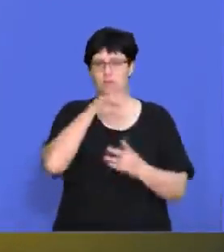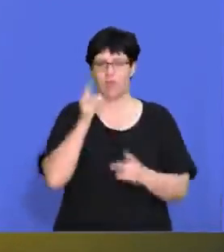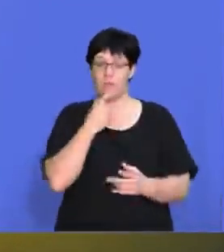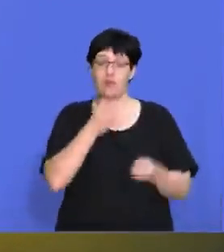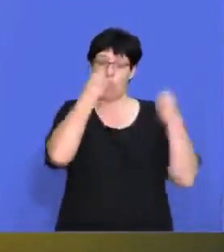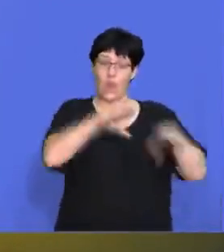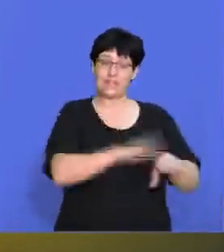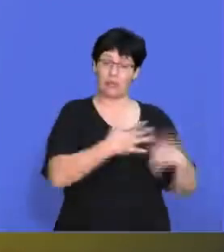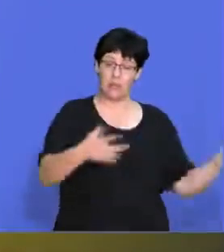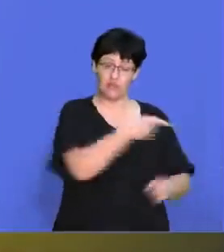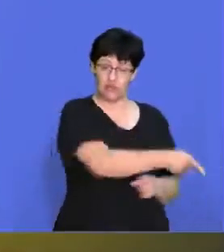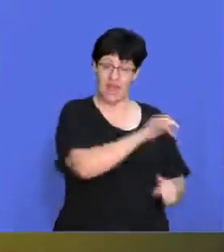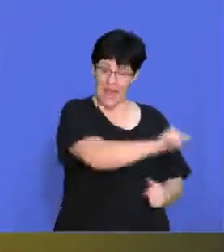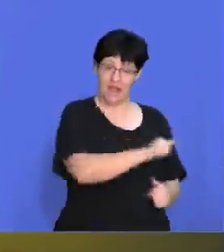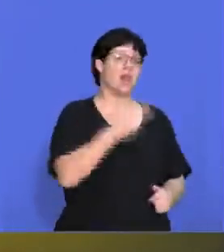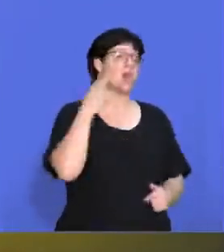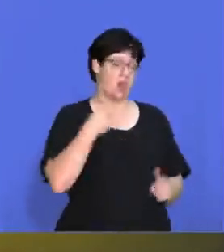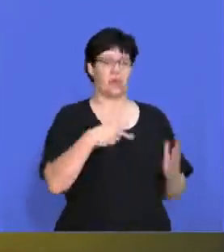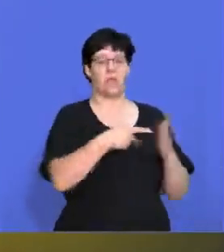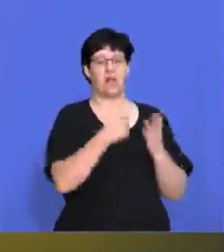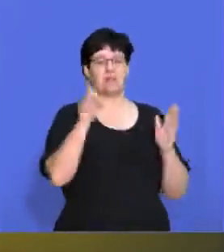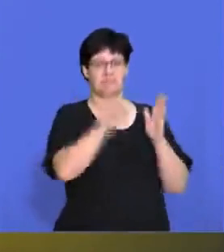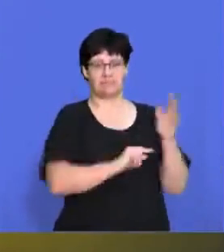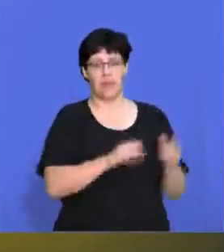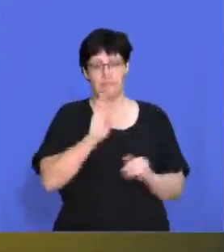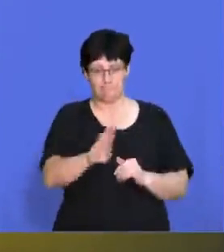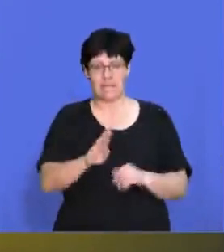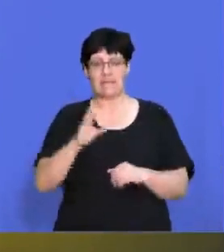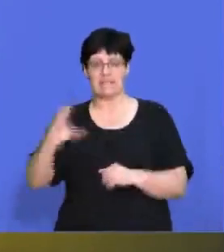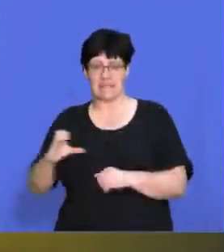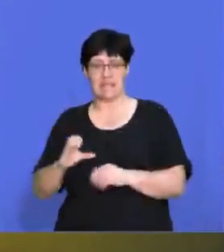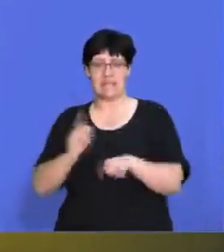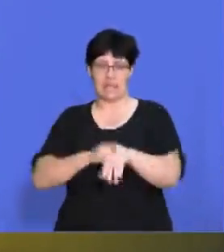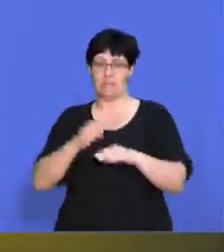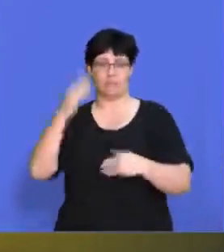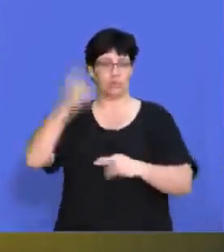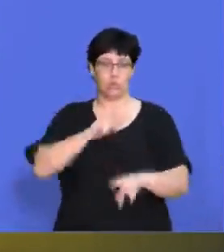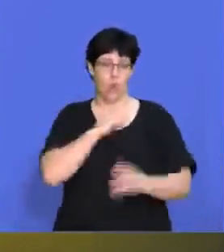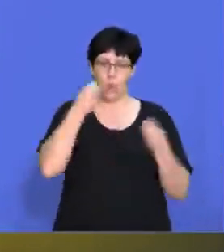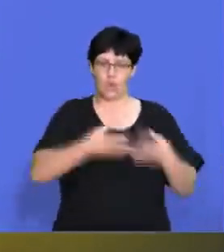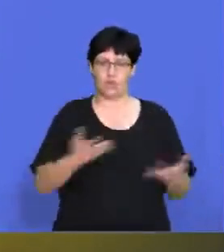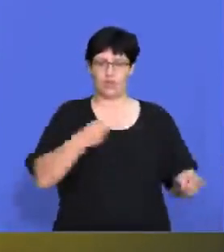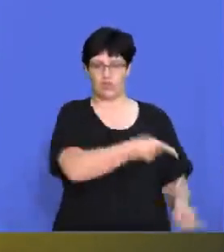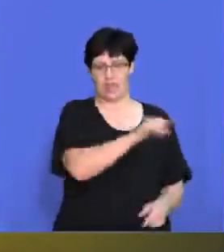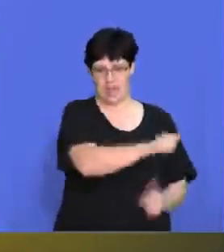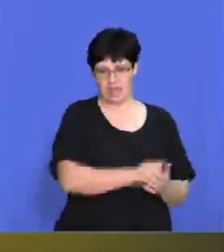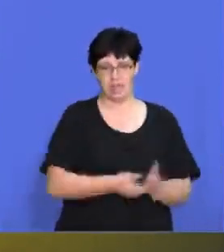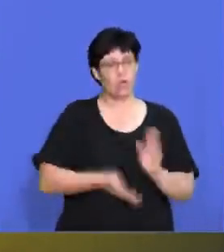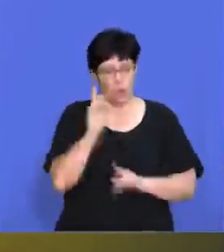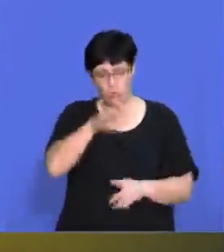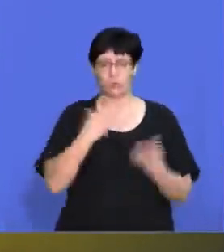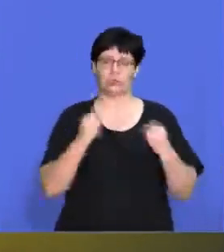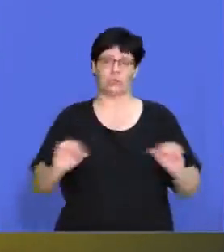time. Don't waste time on Section A because that's going to cost you in Section B and Section C. And